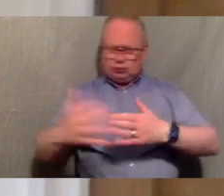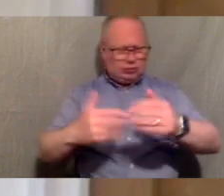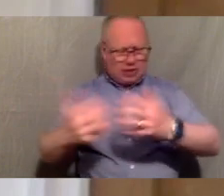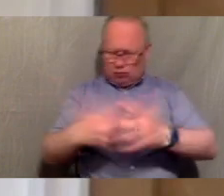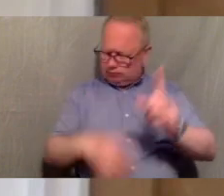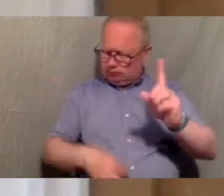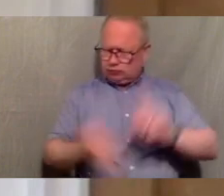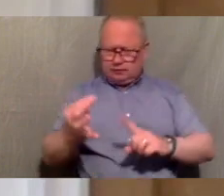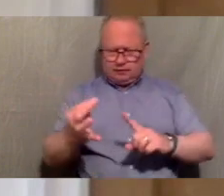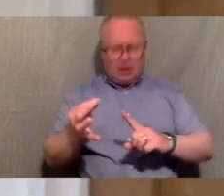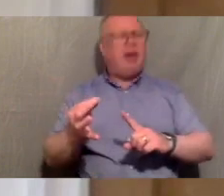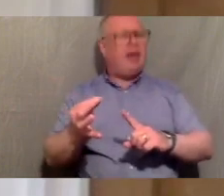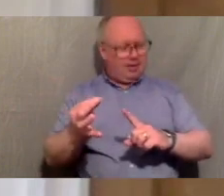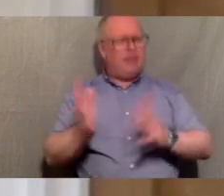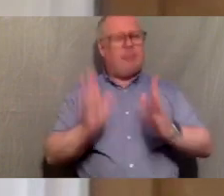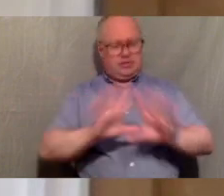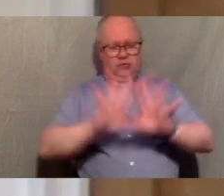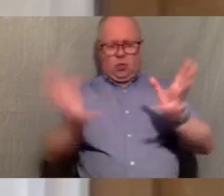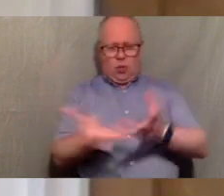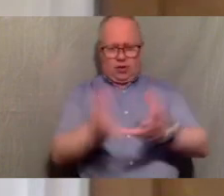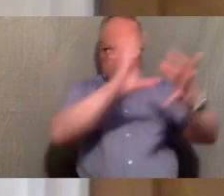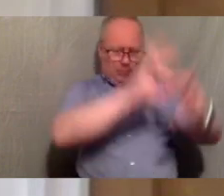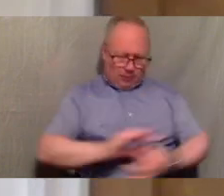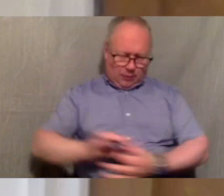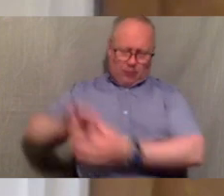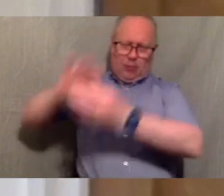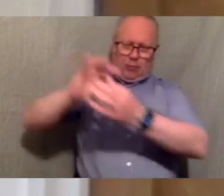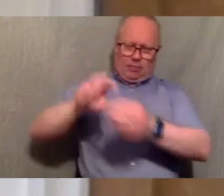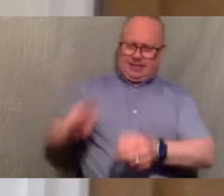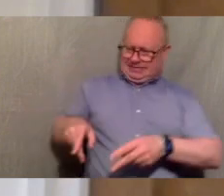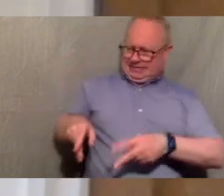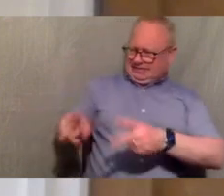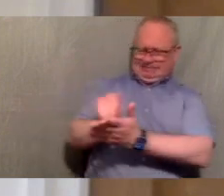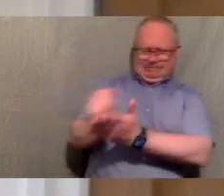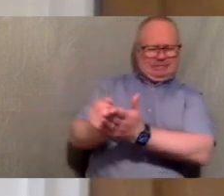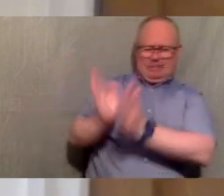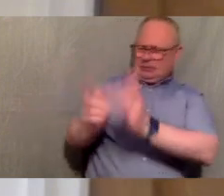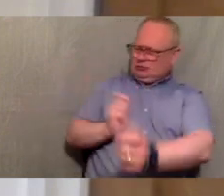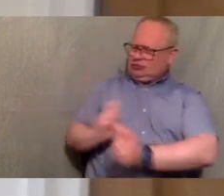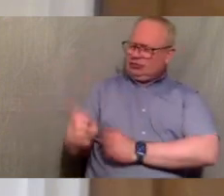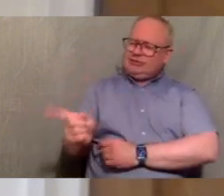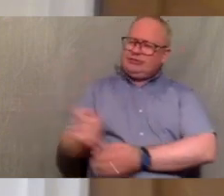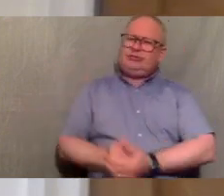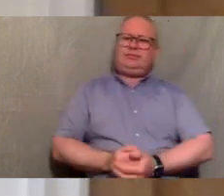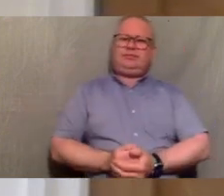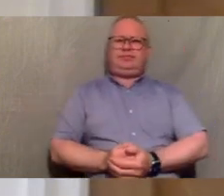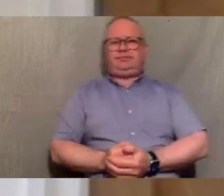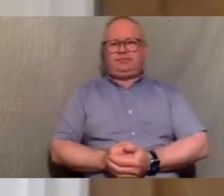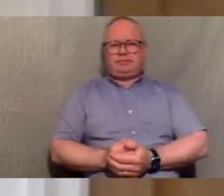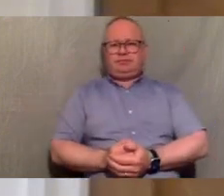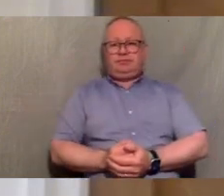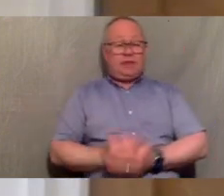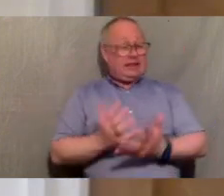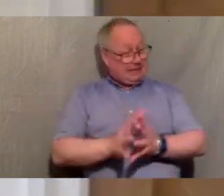um and by being aware of the systemic changes that need to happen um so obviously this is an enormous issue